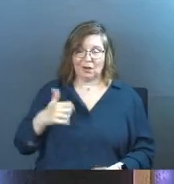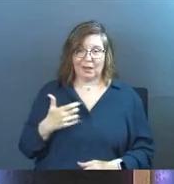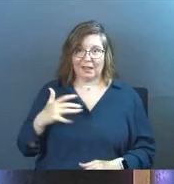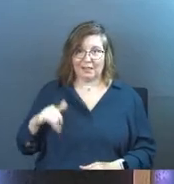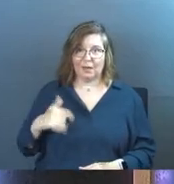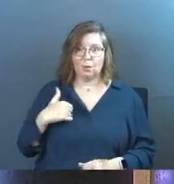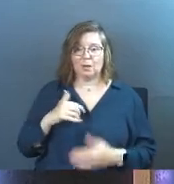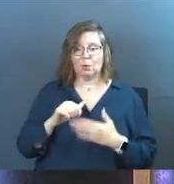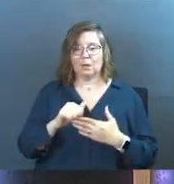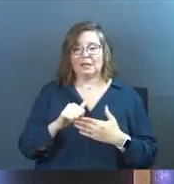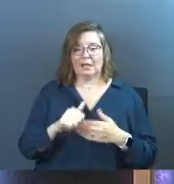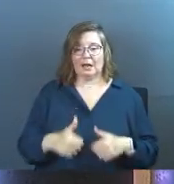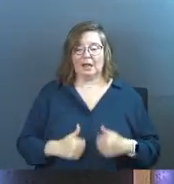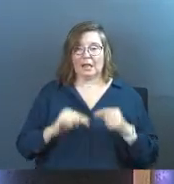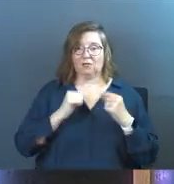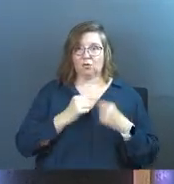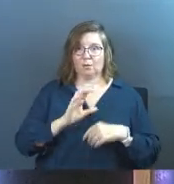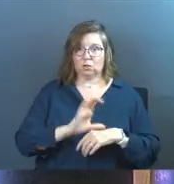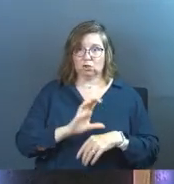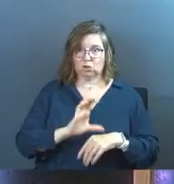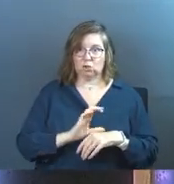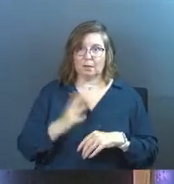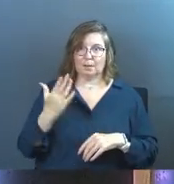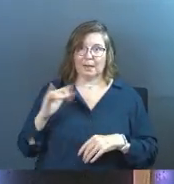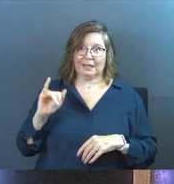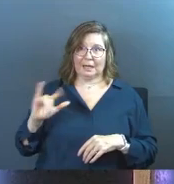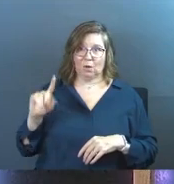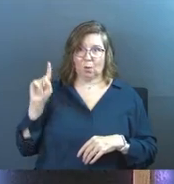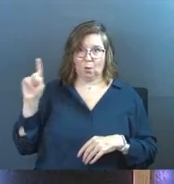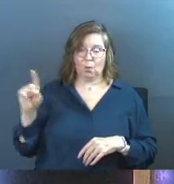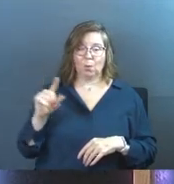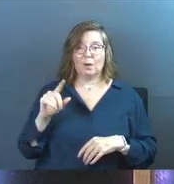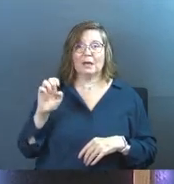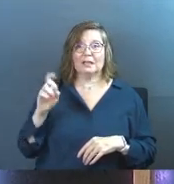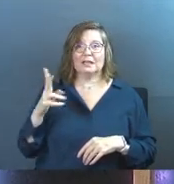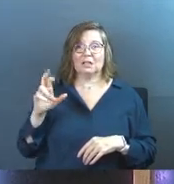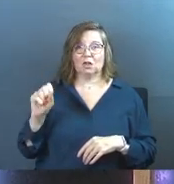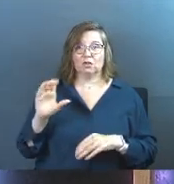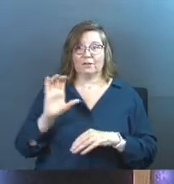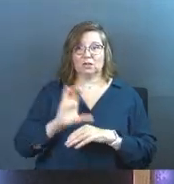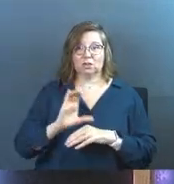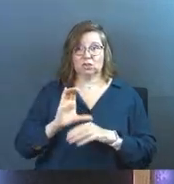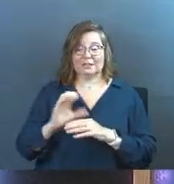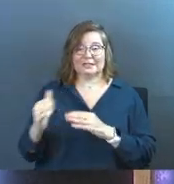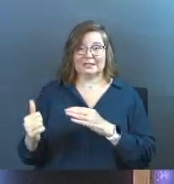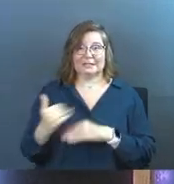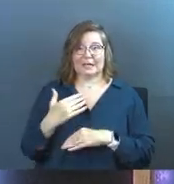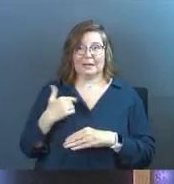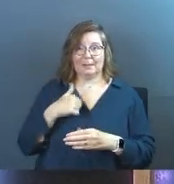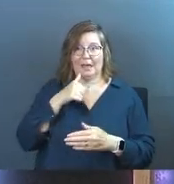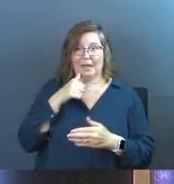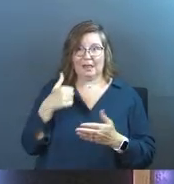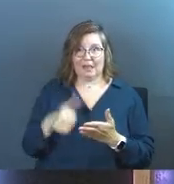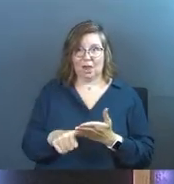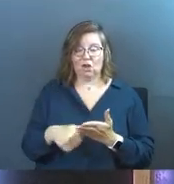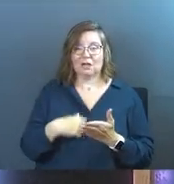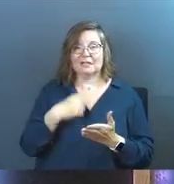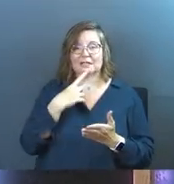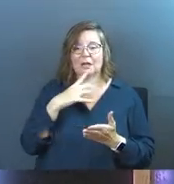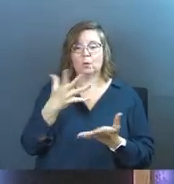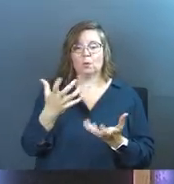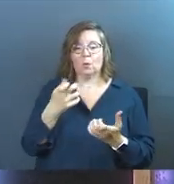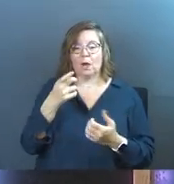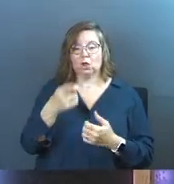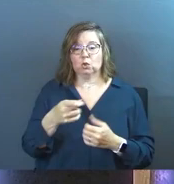or anything like that. We were leading a life group in our church back in Illinois. And, and the elders of the church sent me a letter and said,